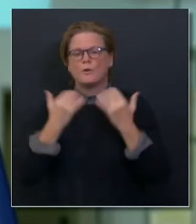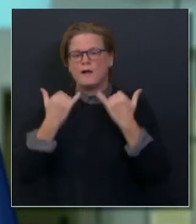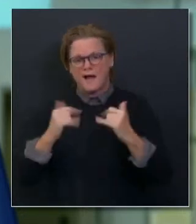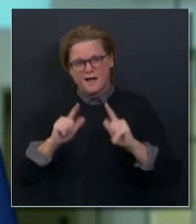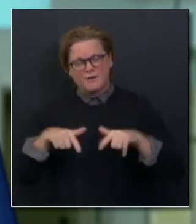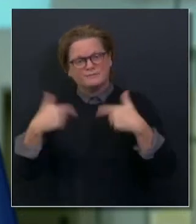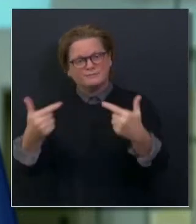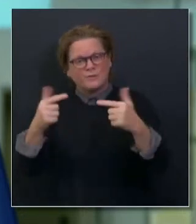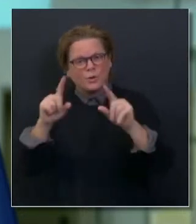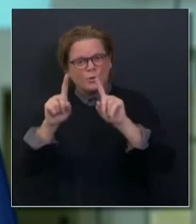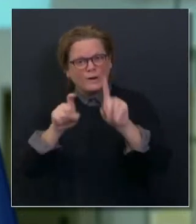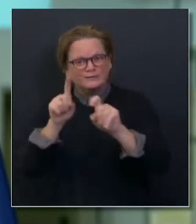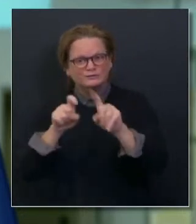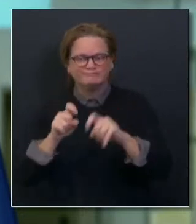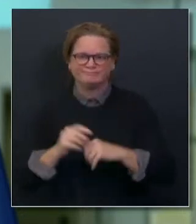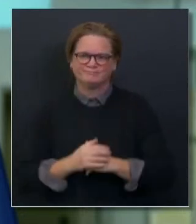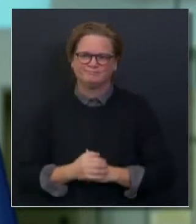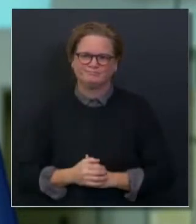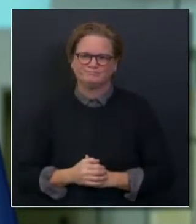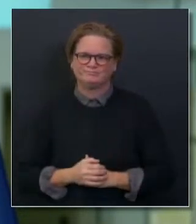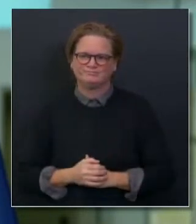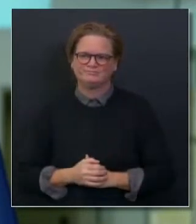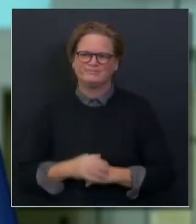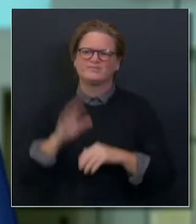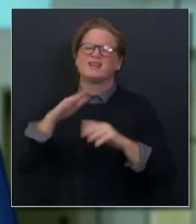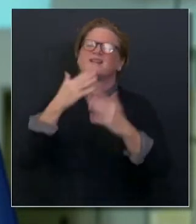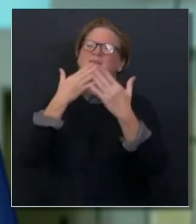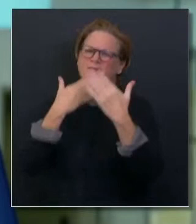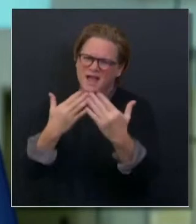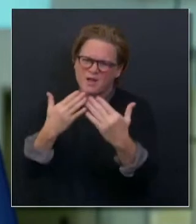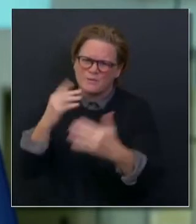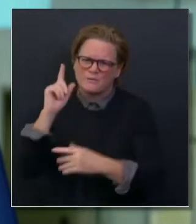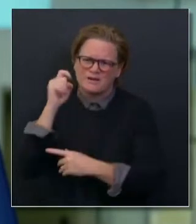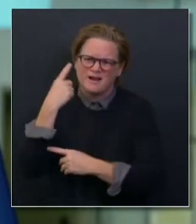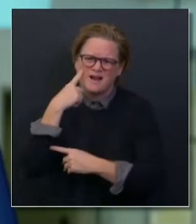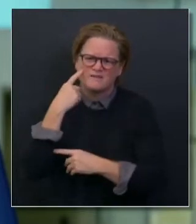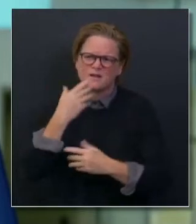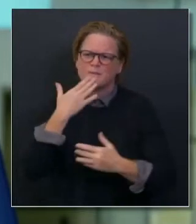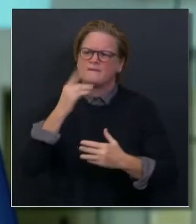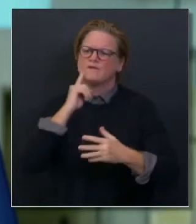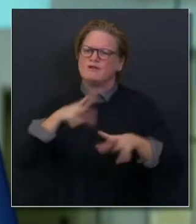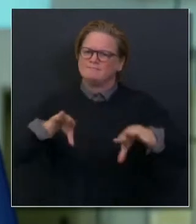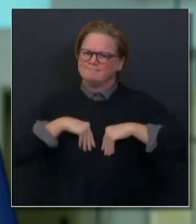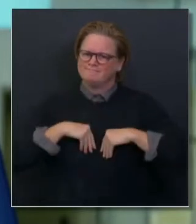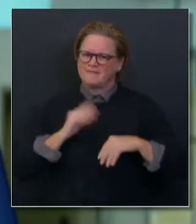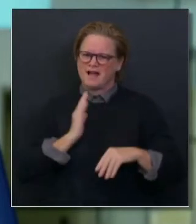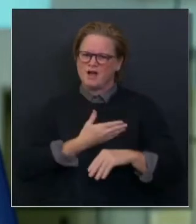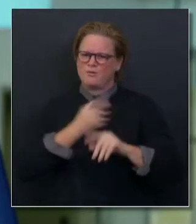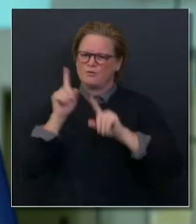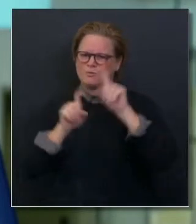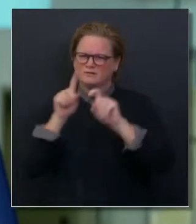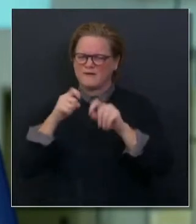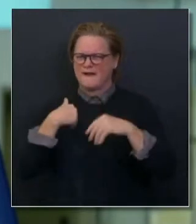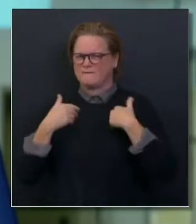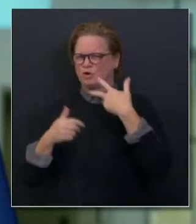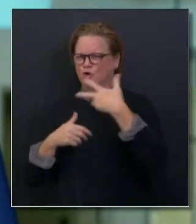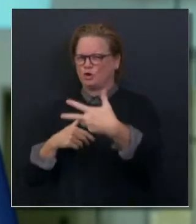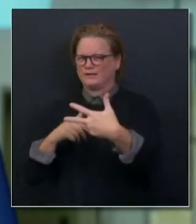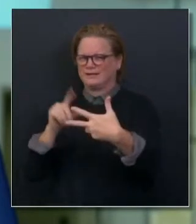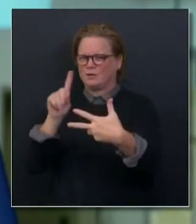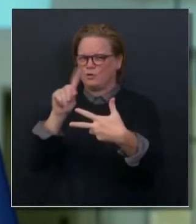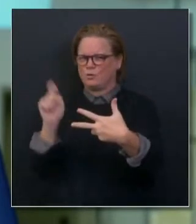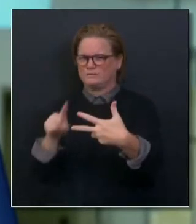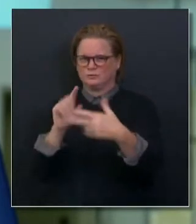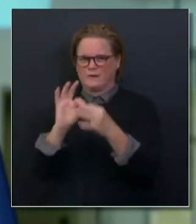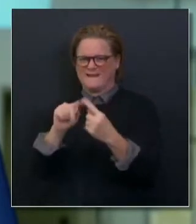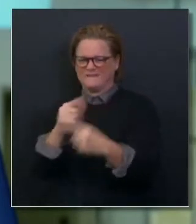Governor, thanks, as always, for having these sessions and taking our questions. I want to ask you three things regarding the vaccines that are being rolled